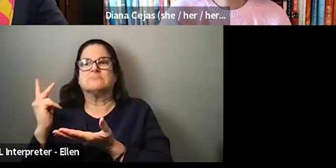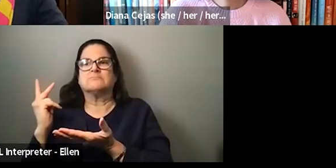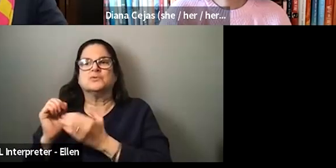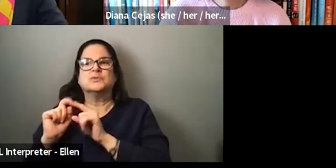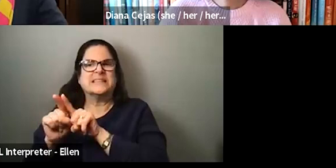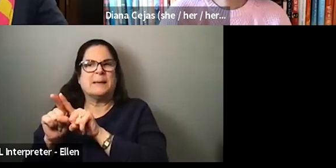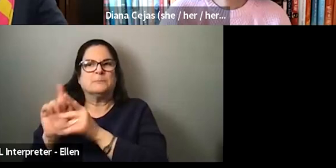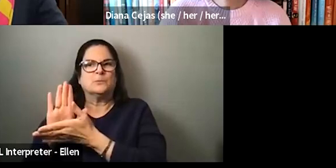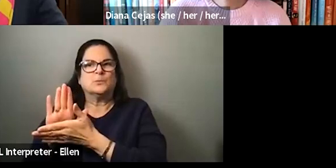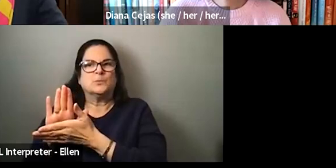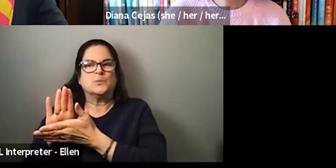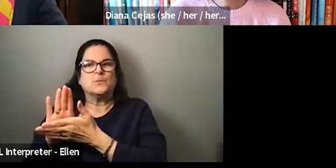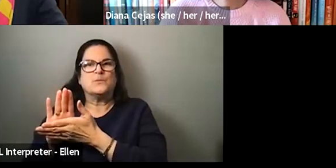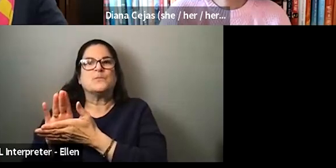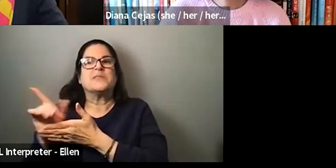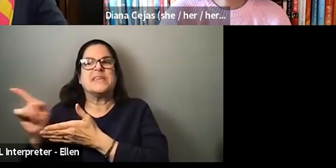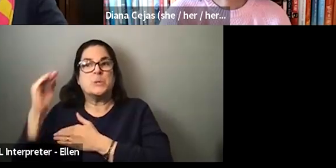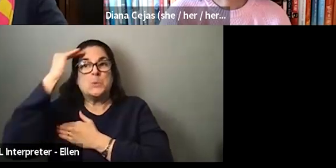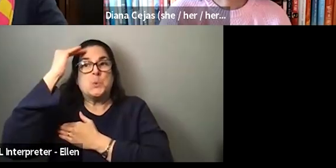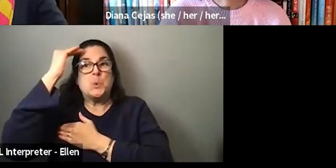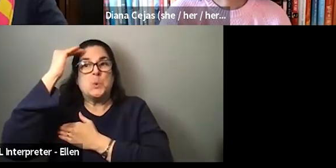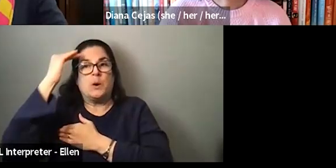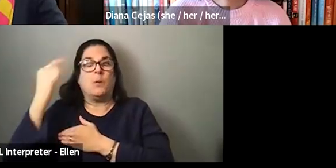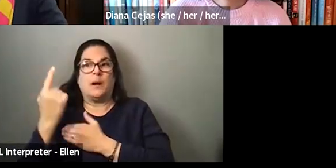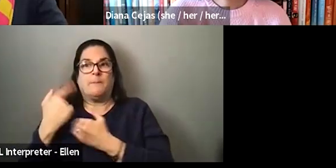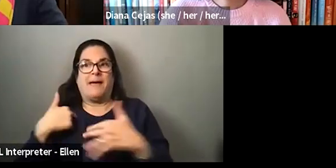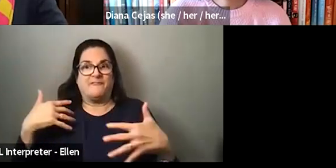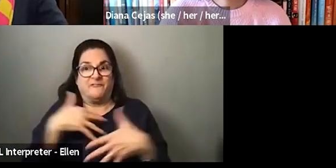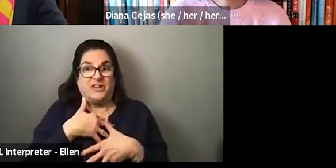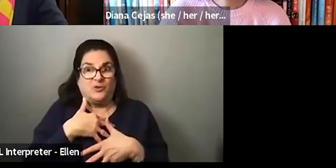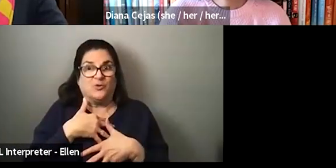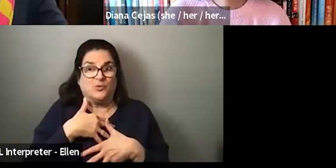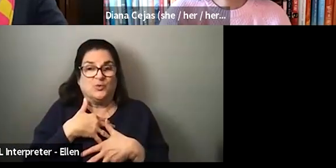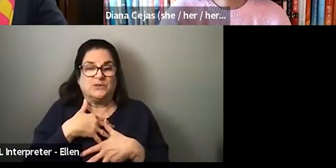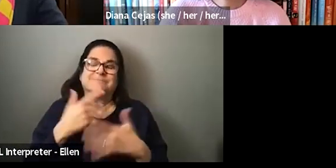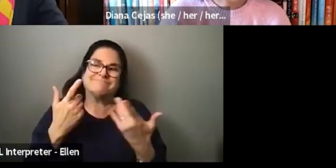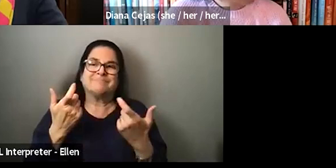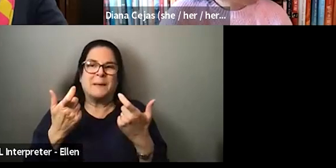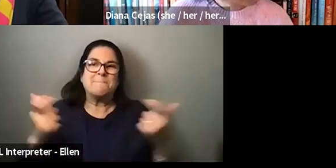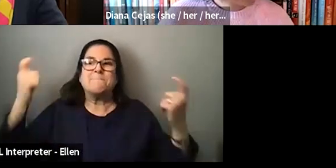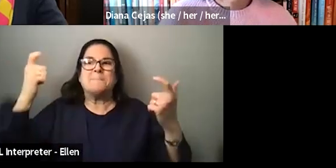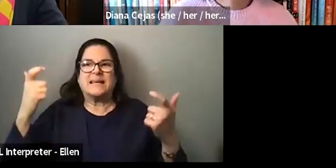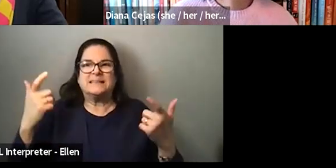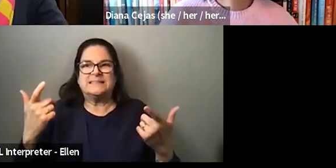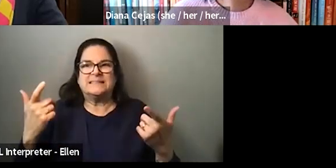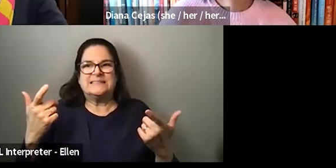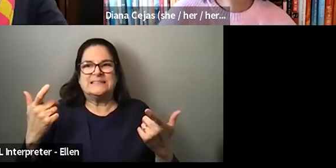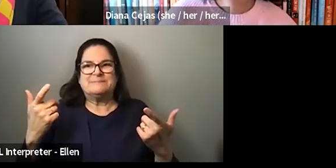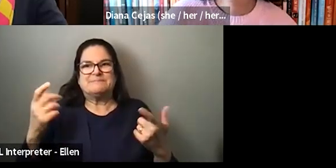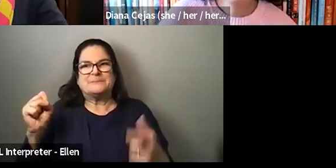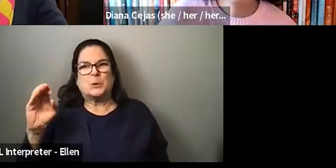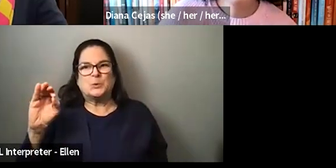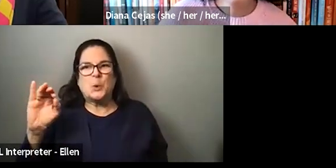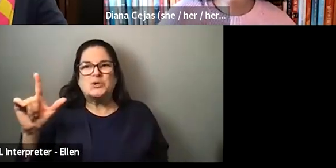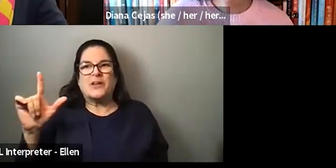And he, he knew that like one of my biggest fears, um, or not biggest, biggest, like sort of social fears was that I would